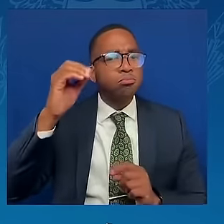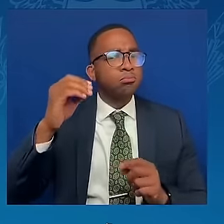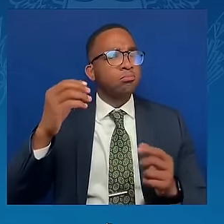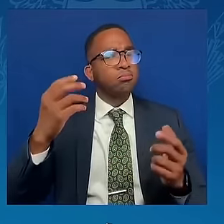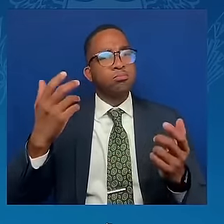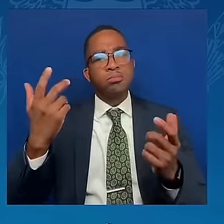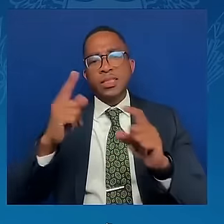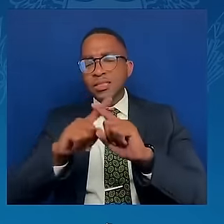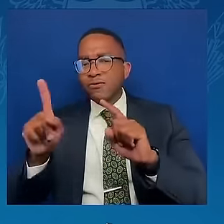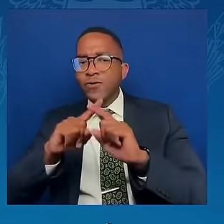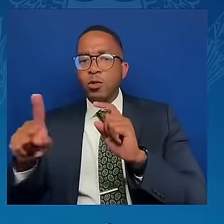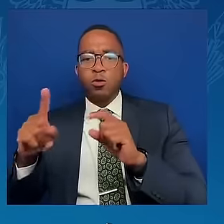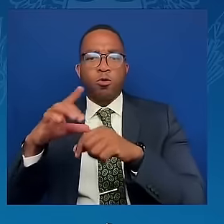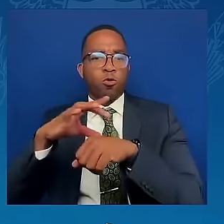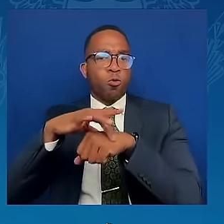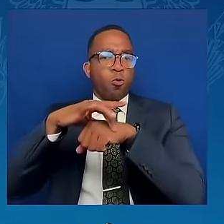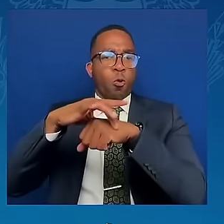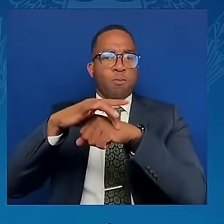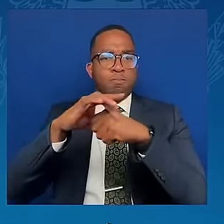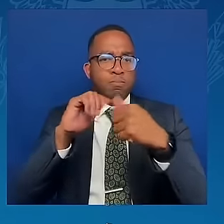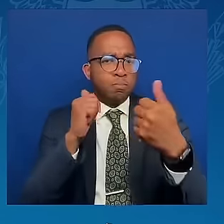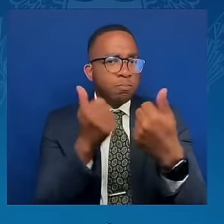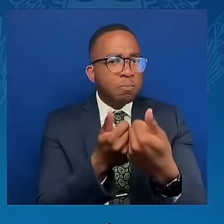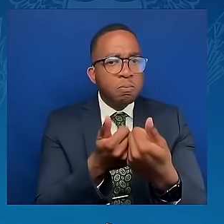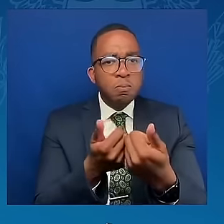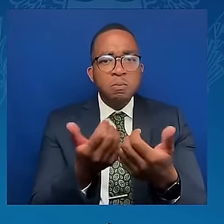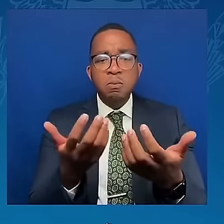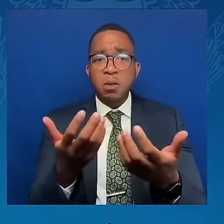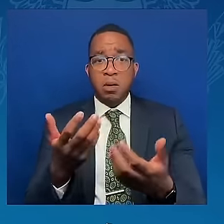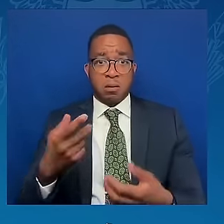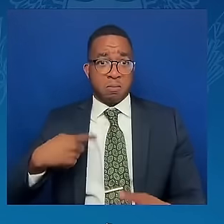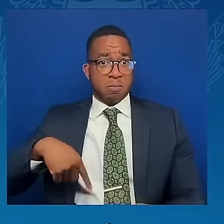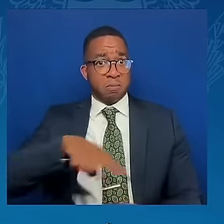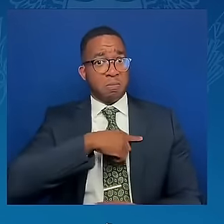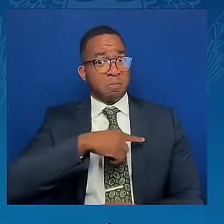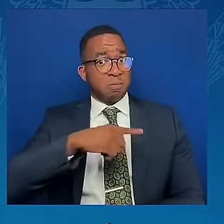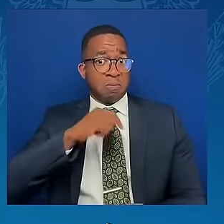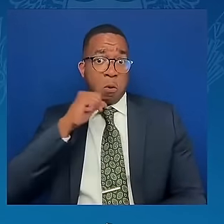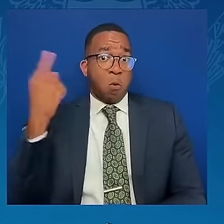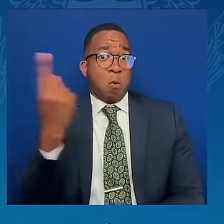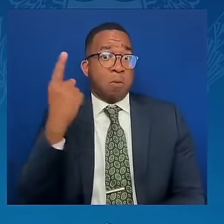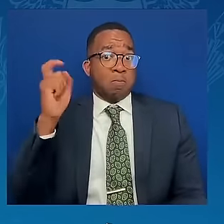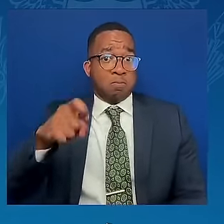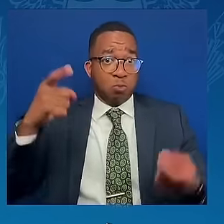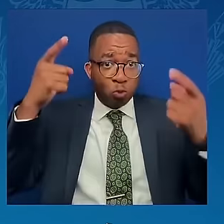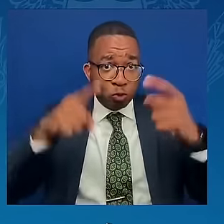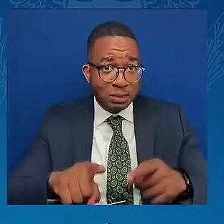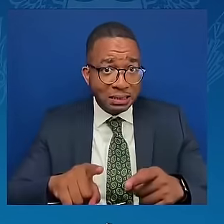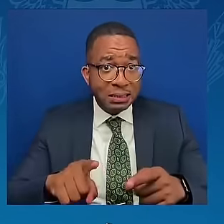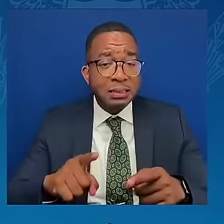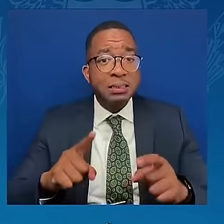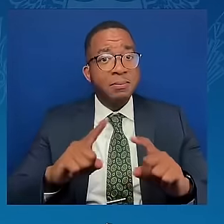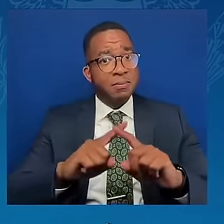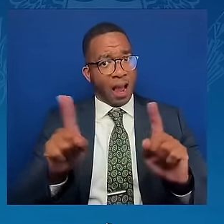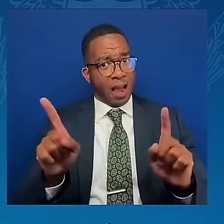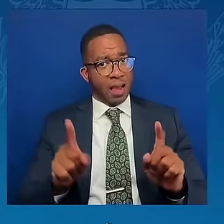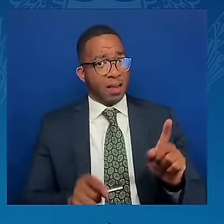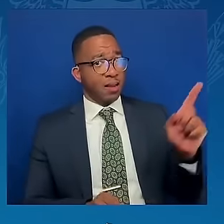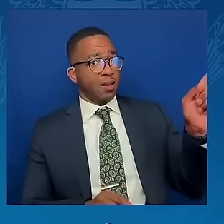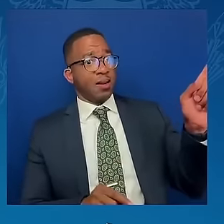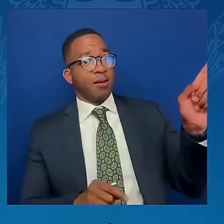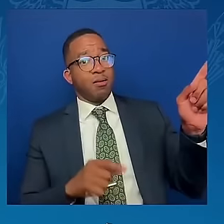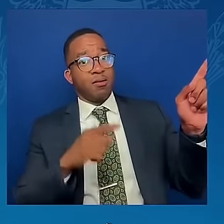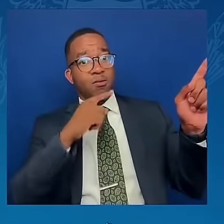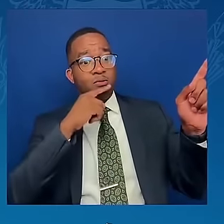always agree. However, regarding Putin's unprovoked, unjustified war against Ukraine,